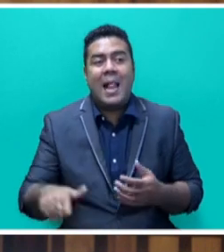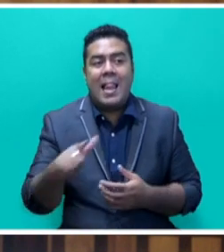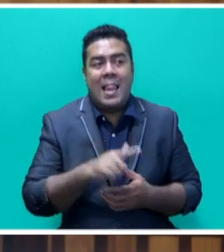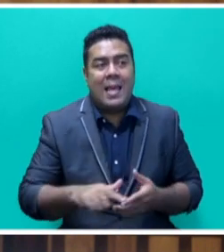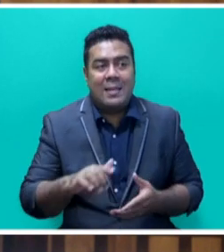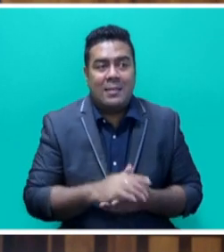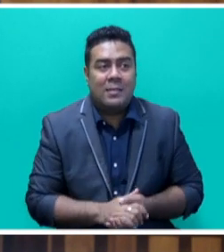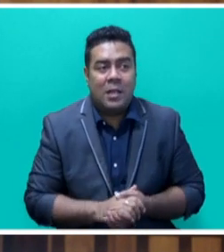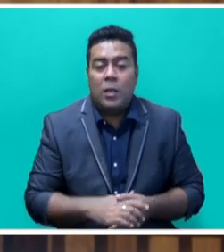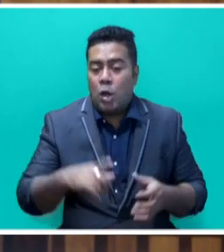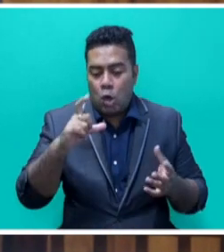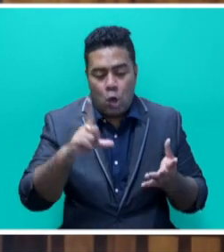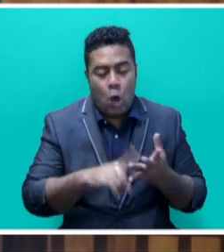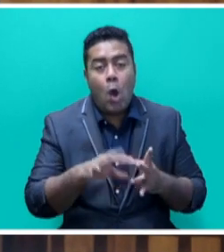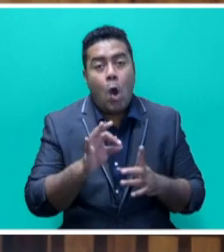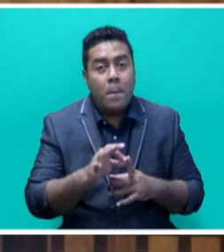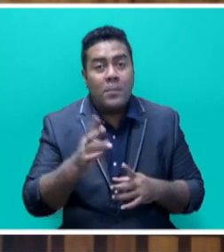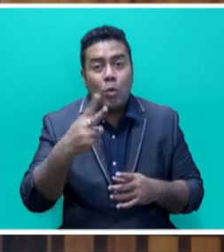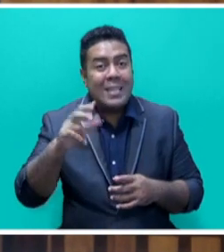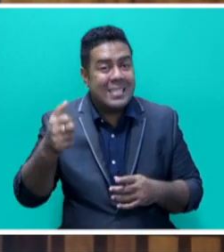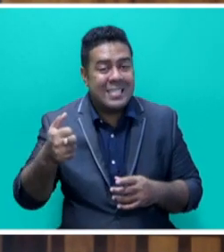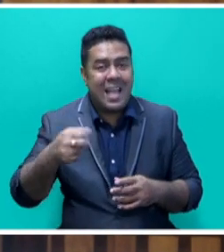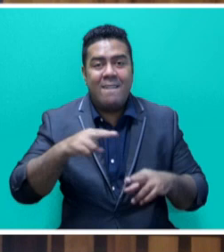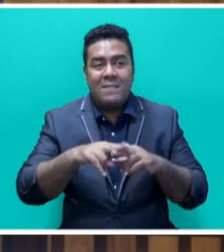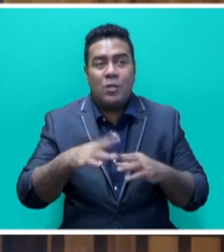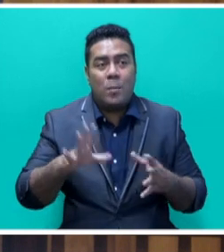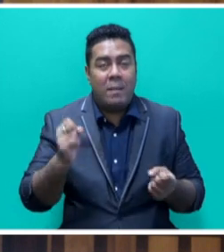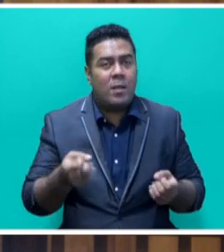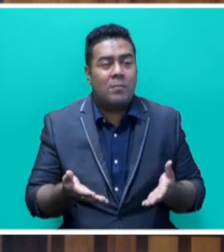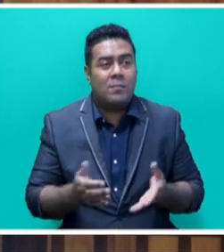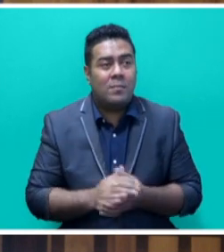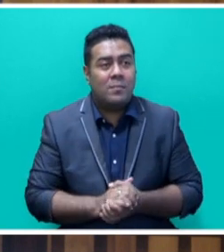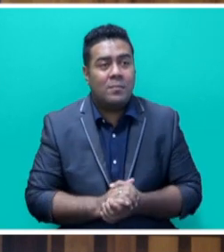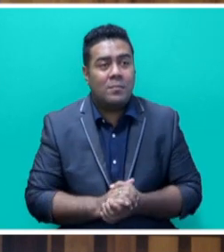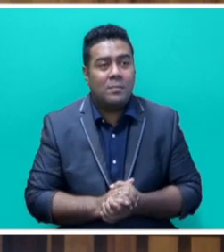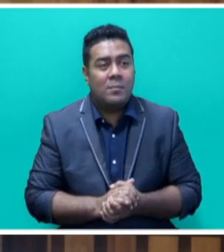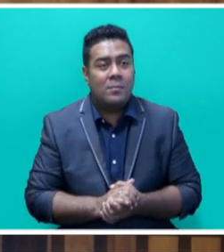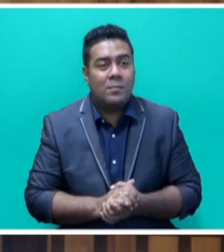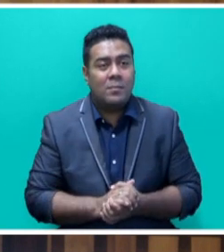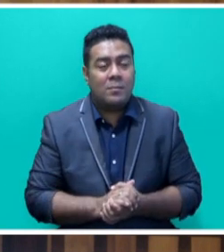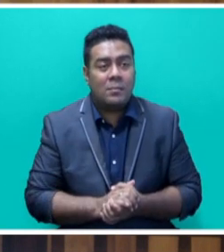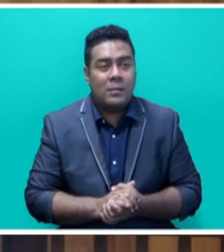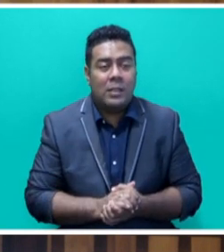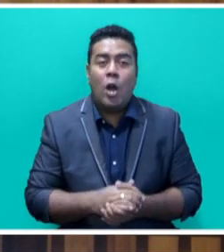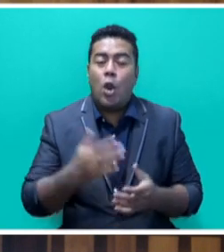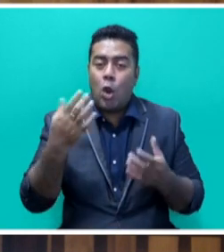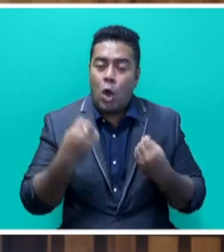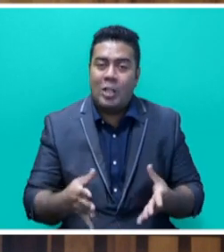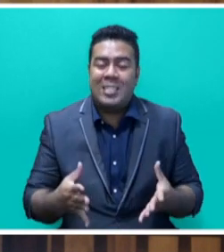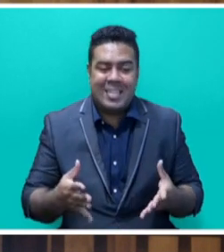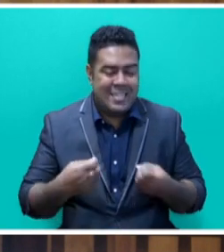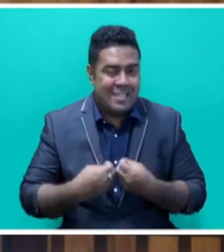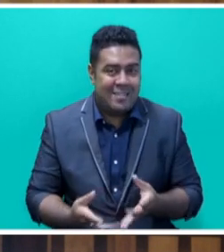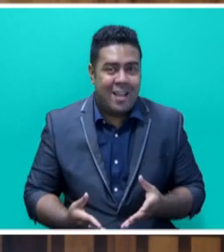At COP26, Mr. Speaker, sir, Fiji will be pushing for the rapid mobilization of collaborative networks on loss and damage to create more